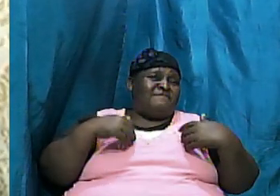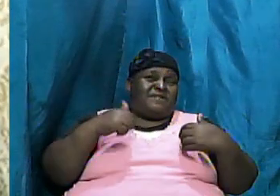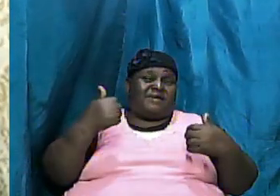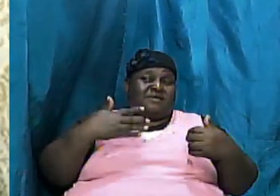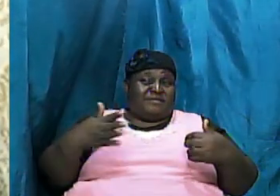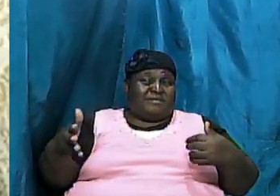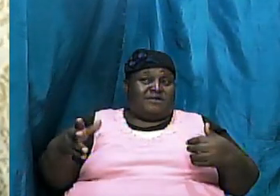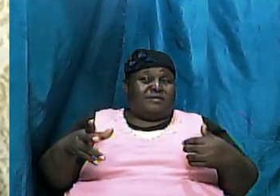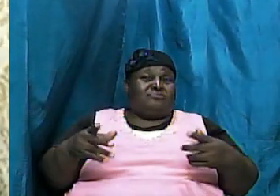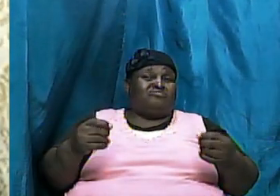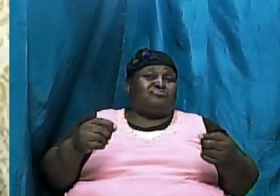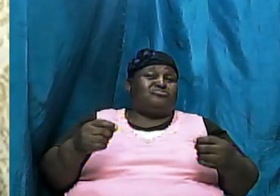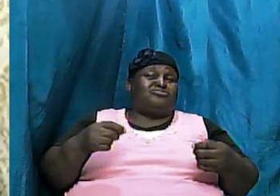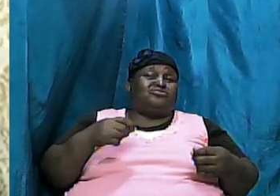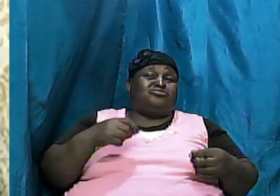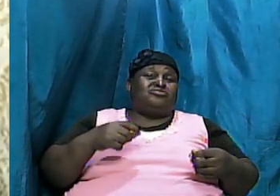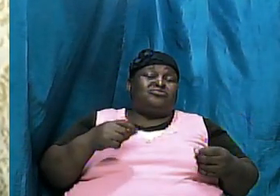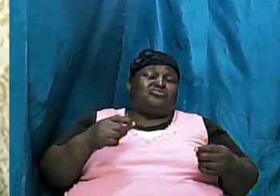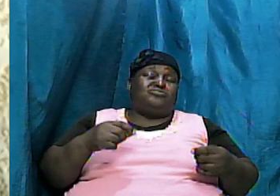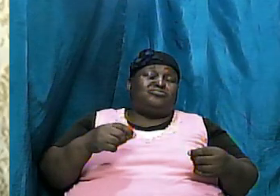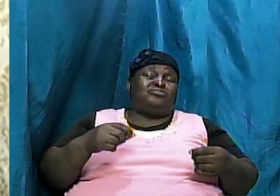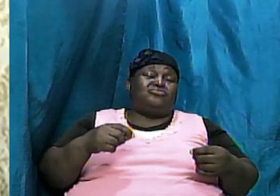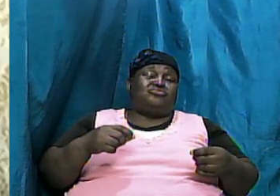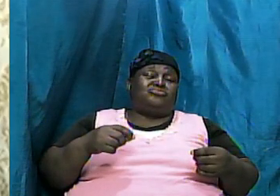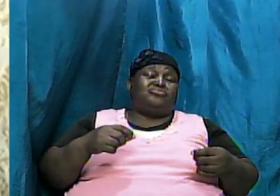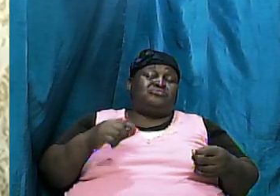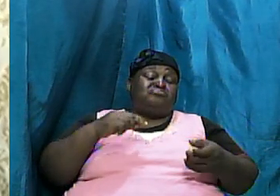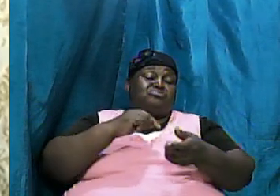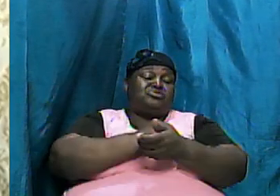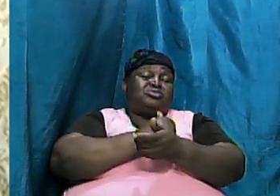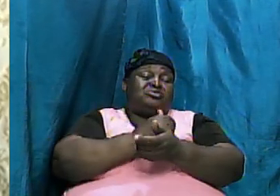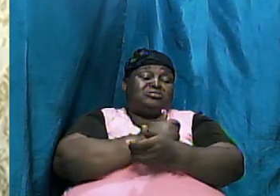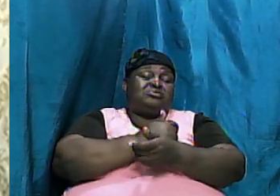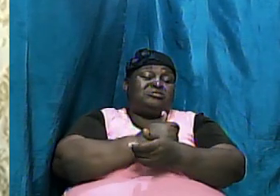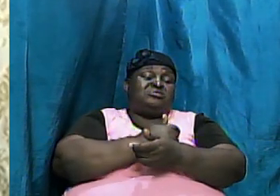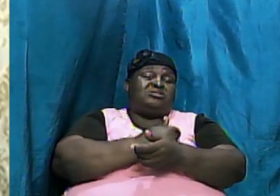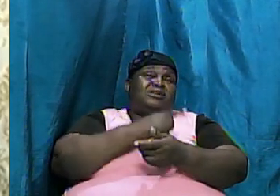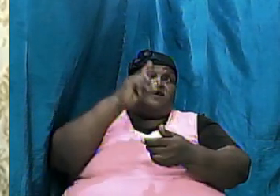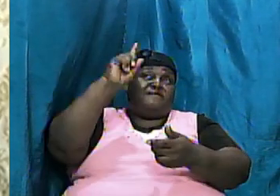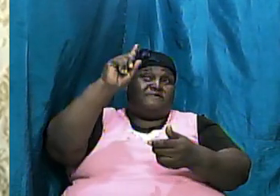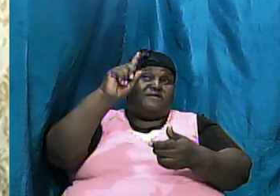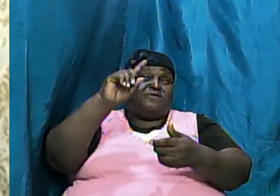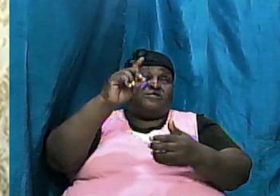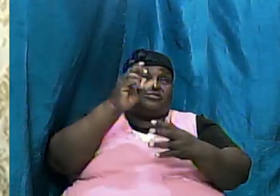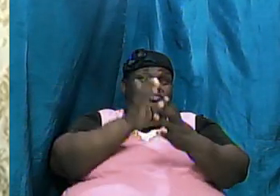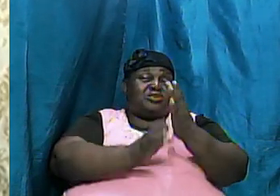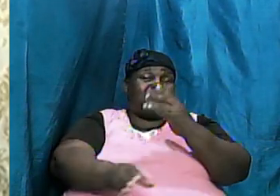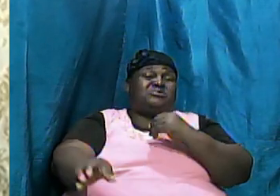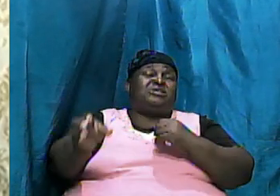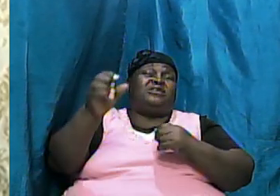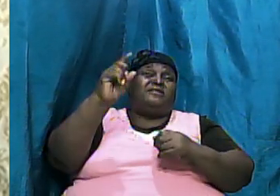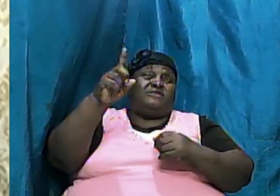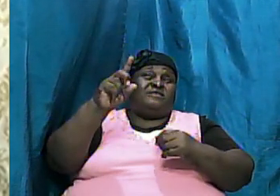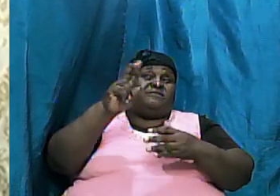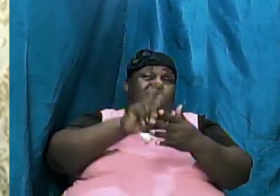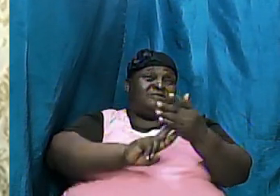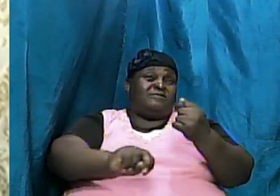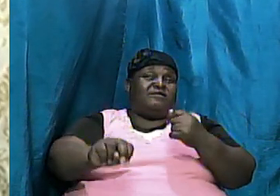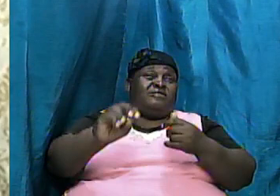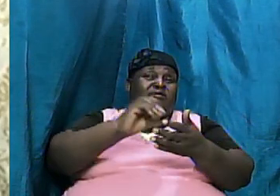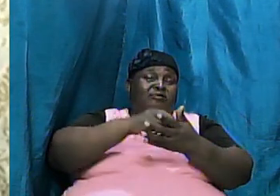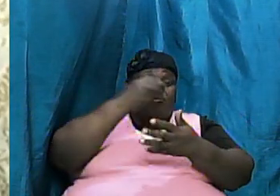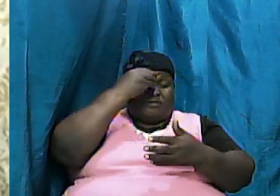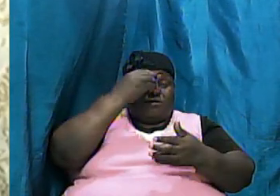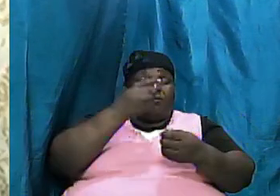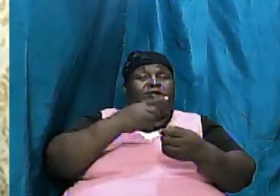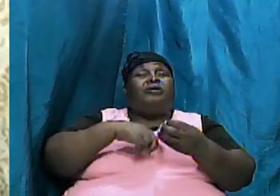of Genesis and it is in Genesis the first chapter and the first verse that we learn about God tell